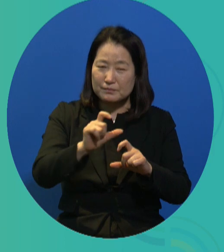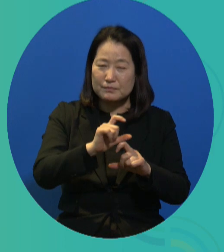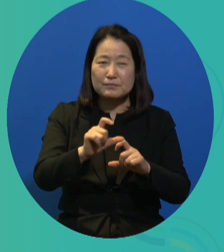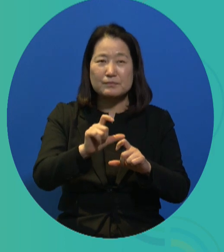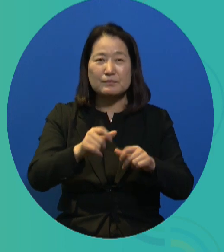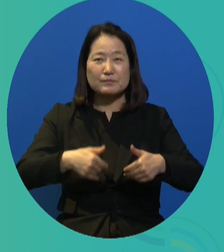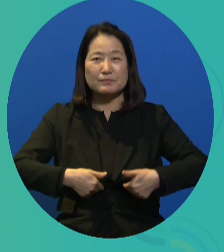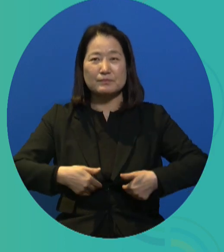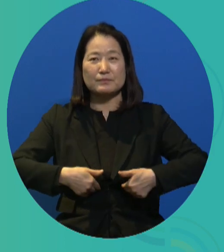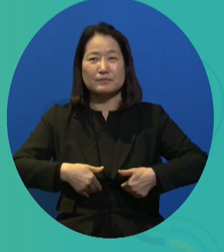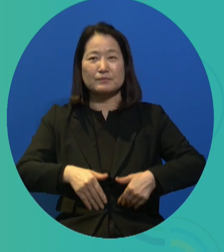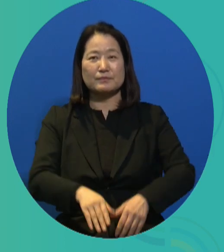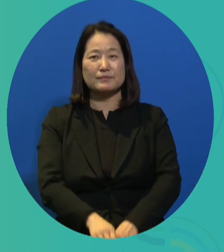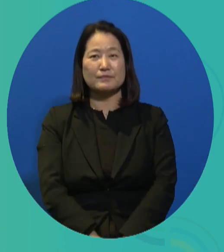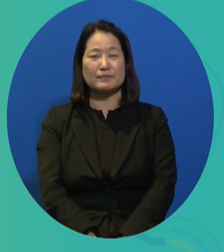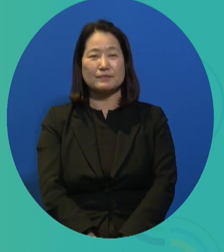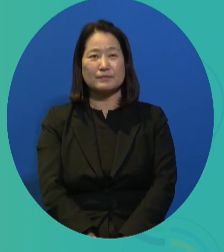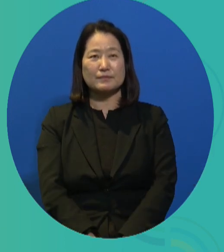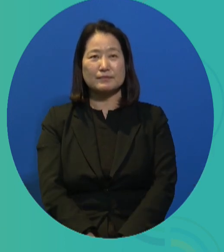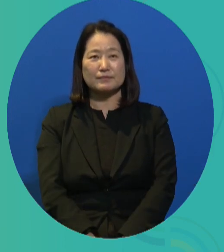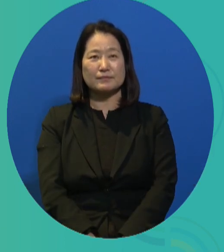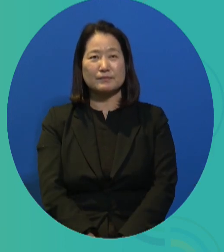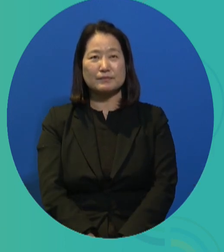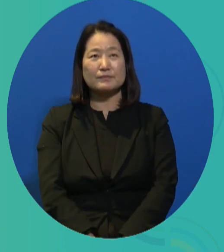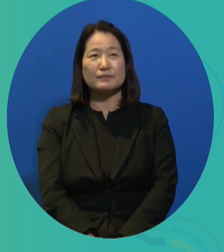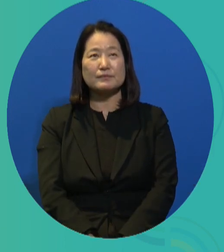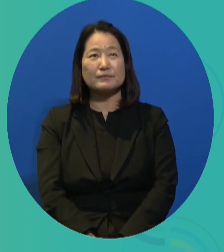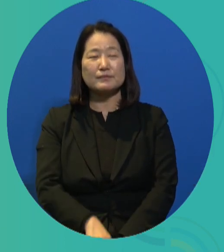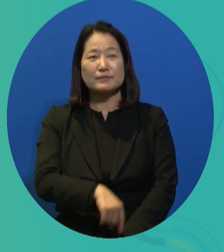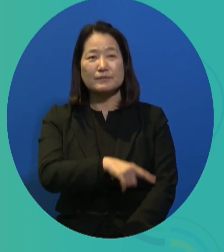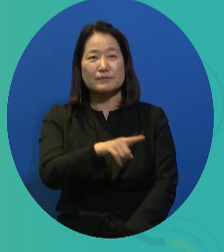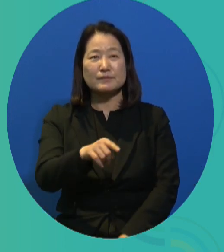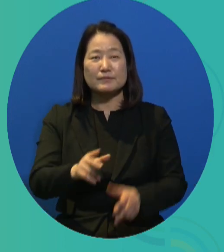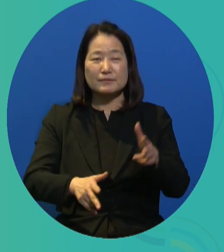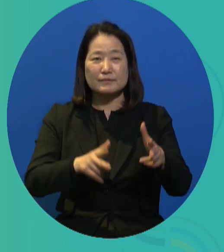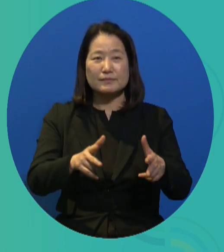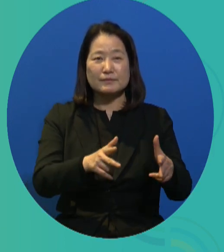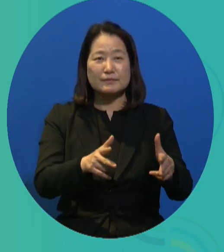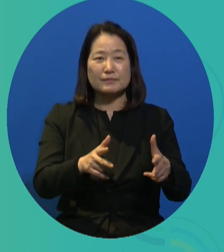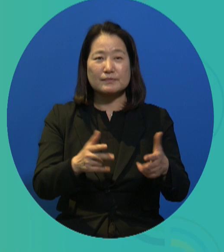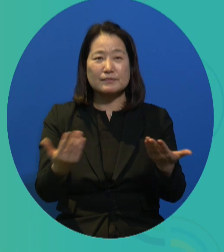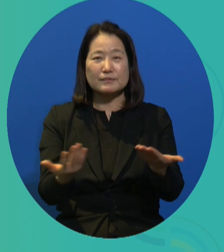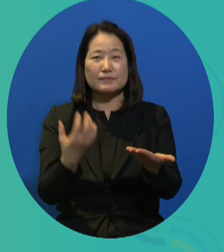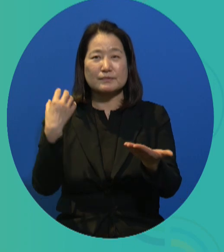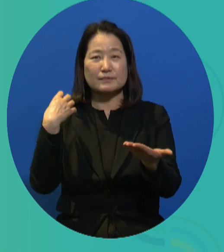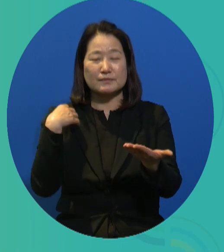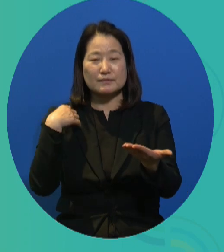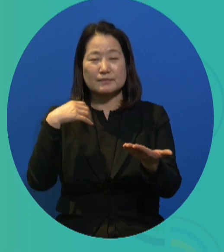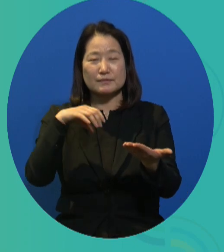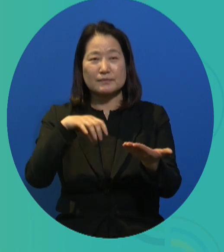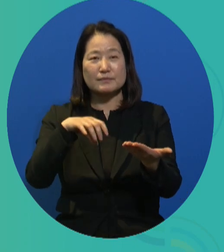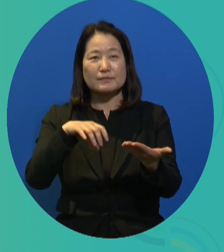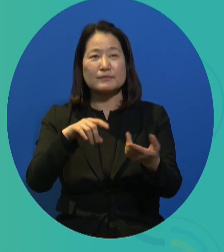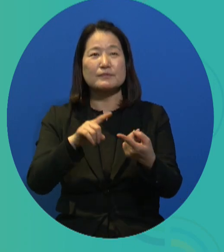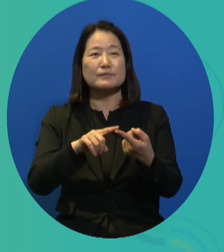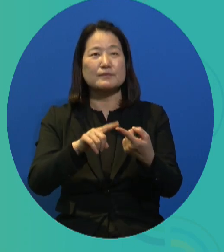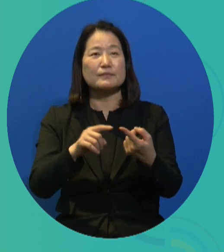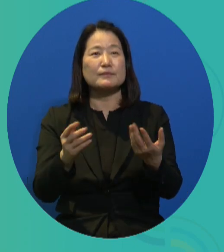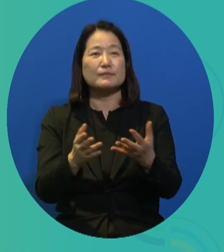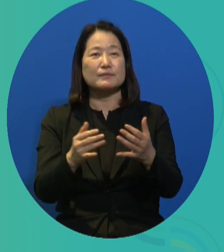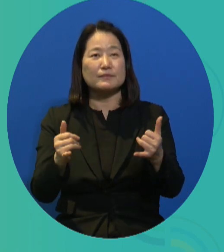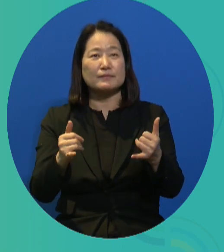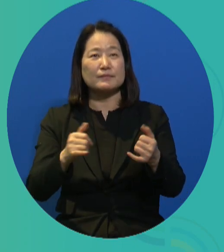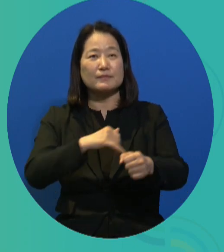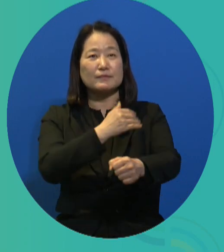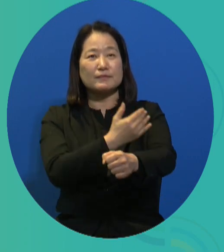that work is now underway to do so. The implementation bodies or the supporting organizations, they need